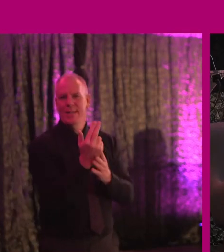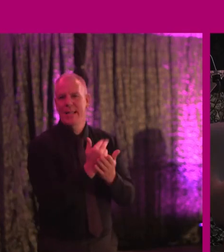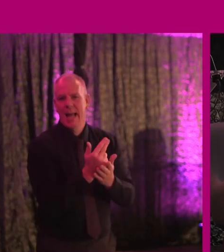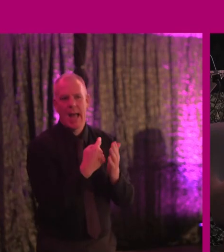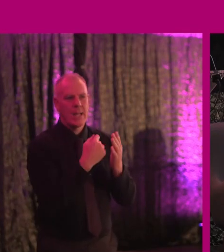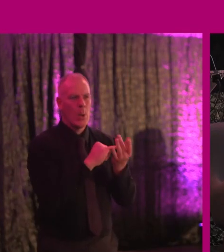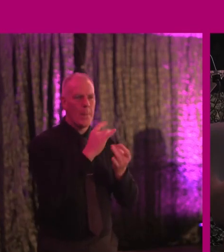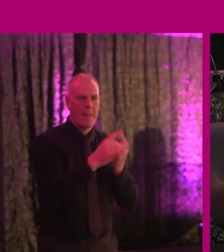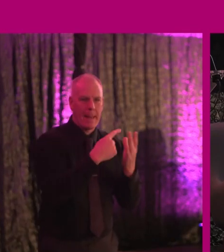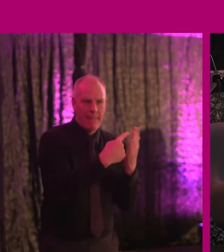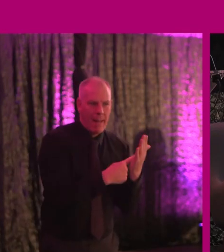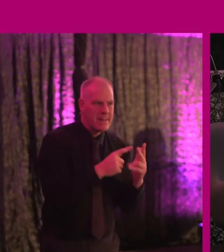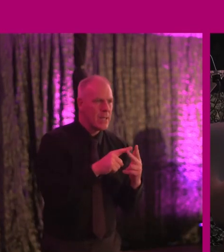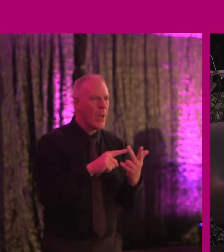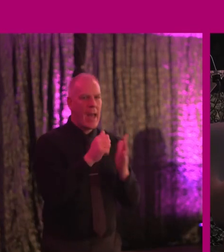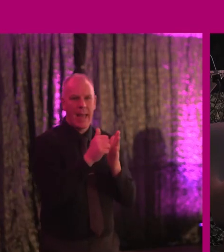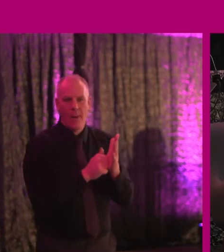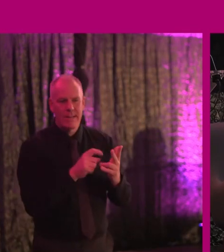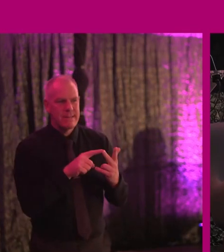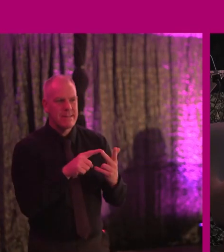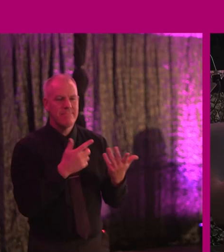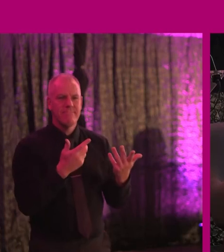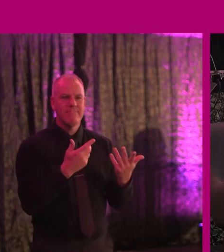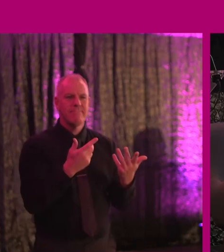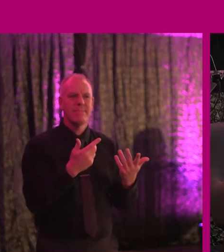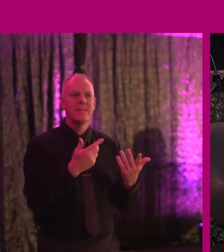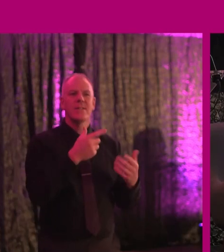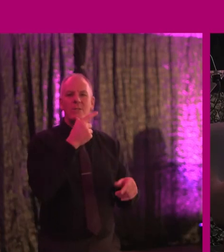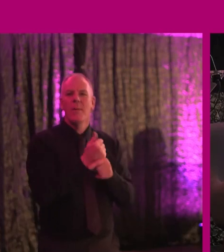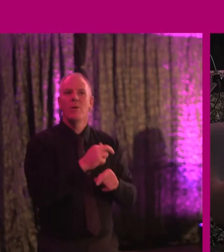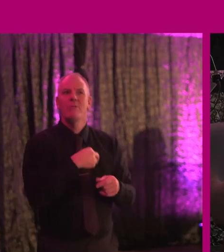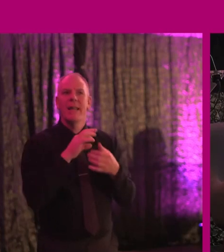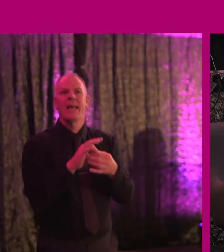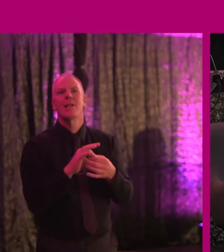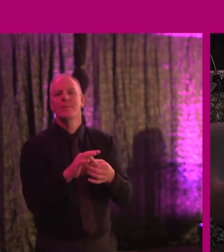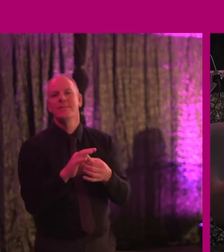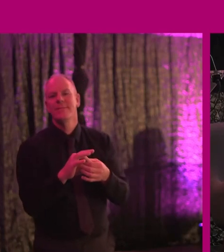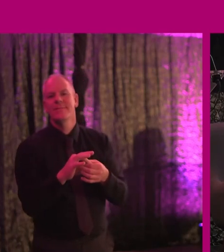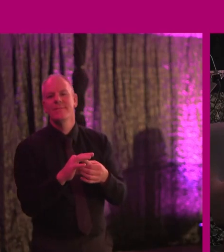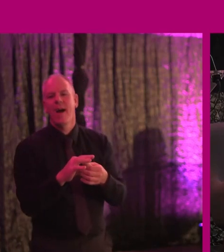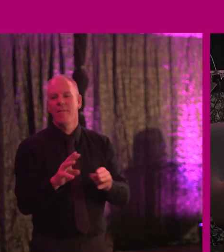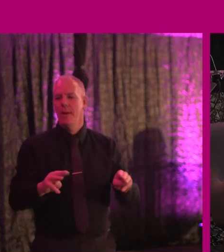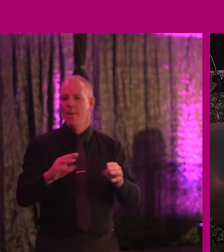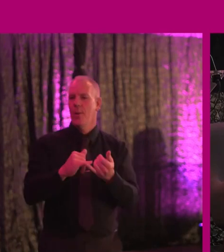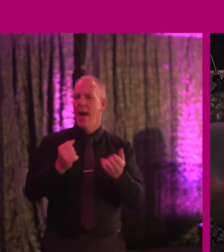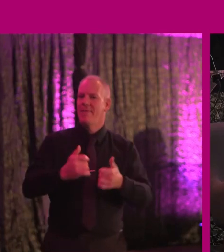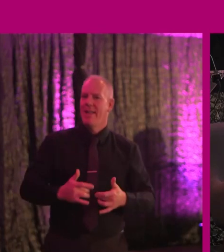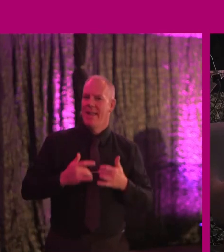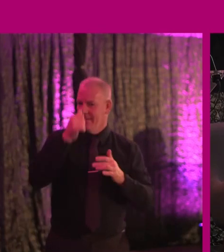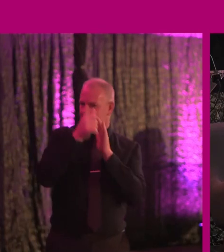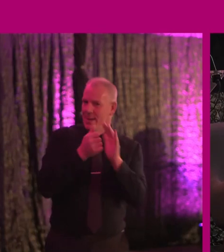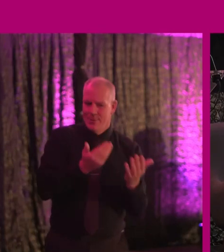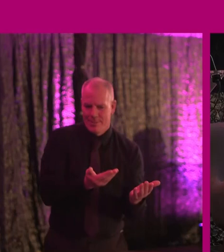policymakers, to accountants, in terms of the actual engagement of the people with the lived experience